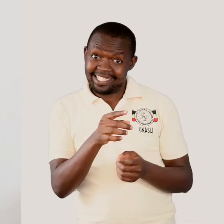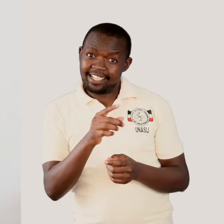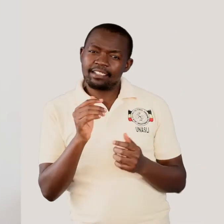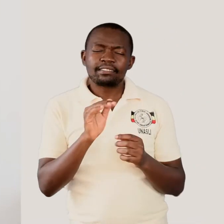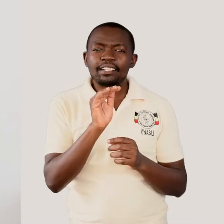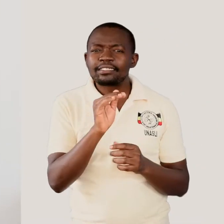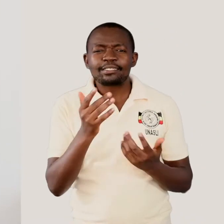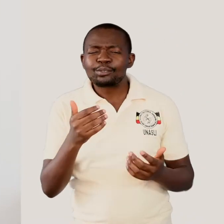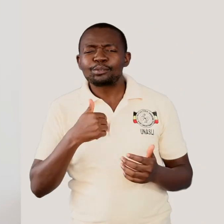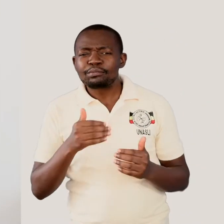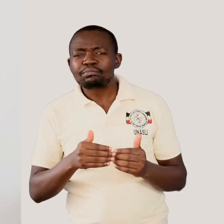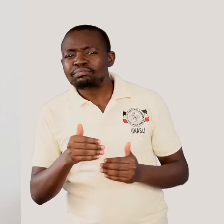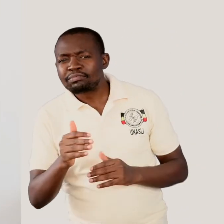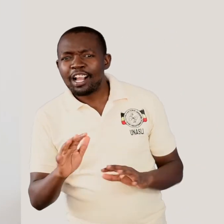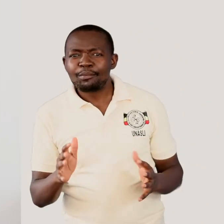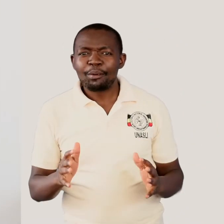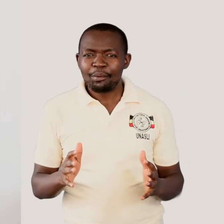the careers